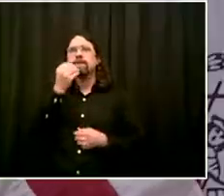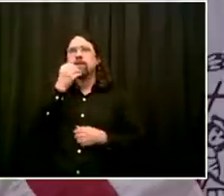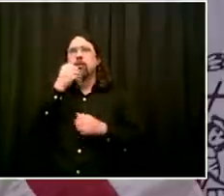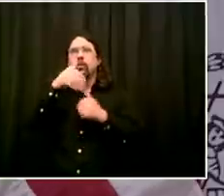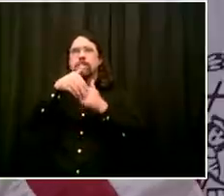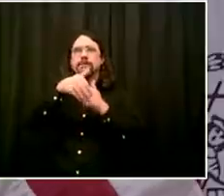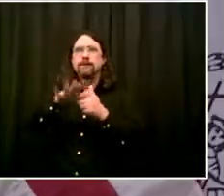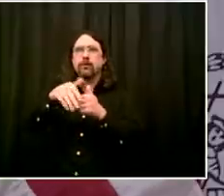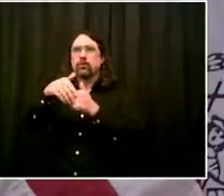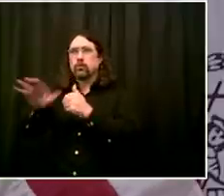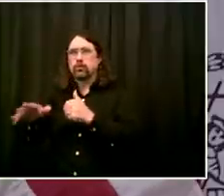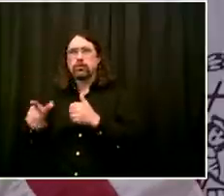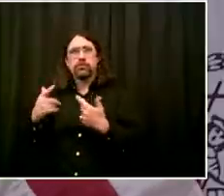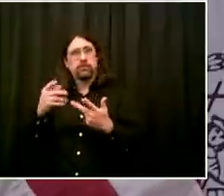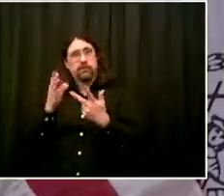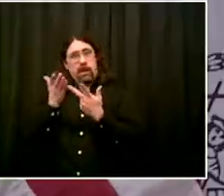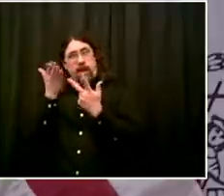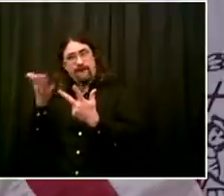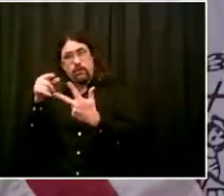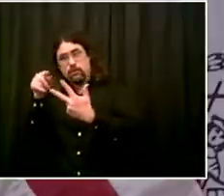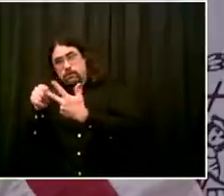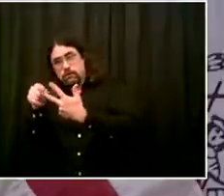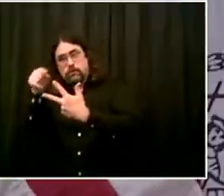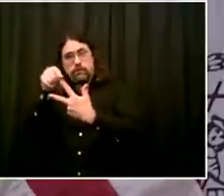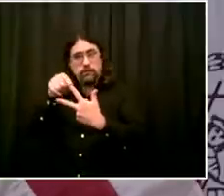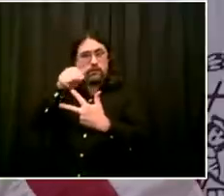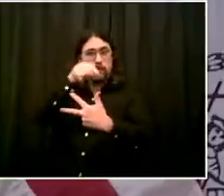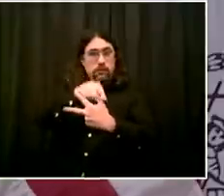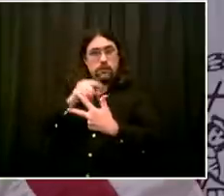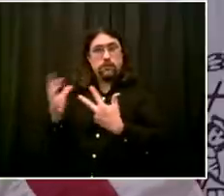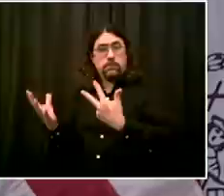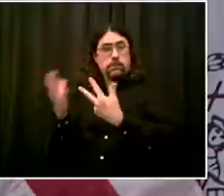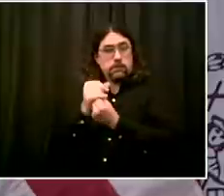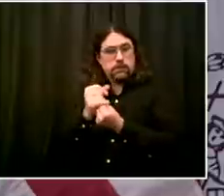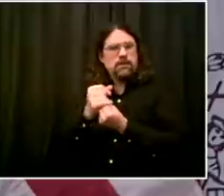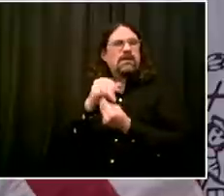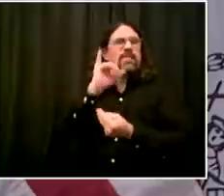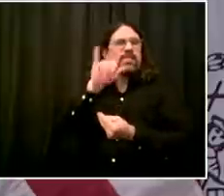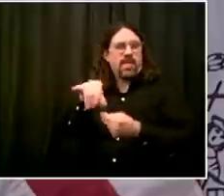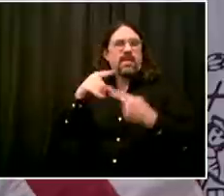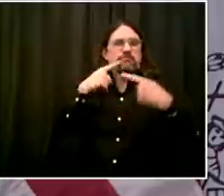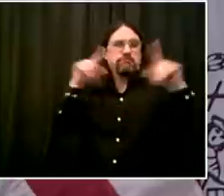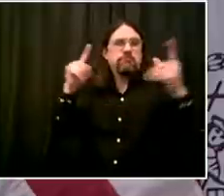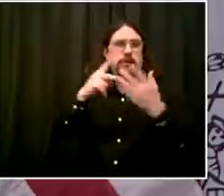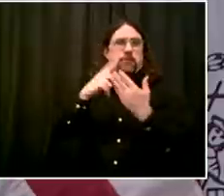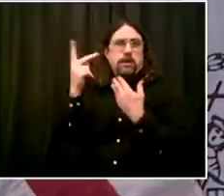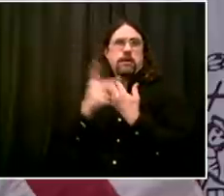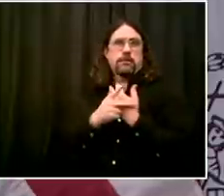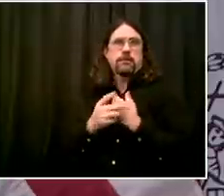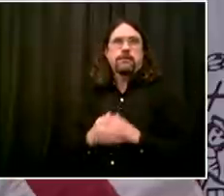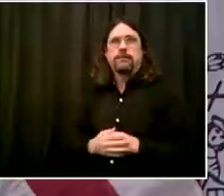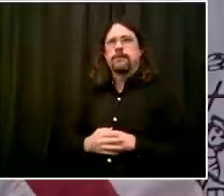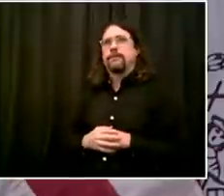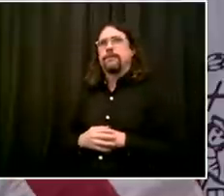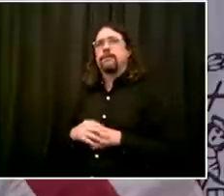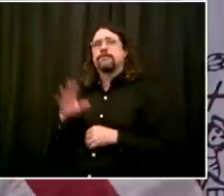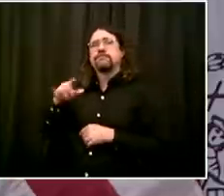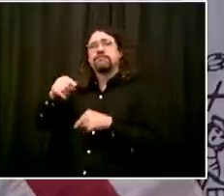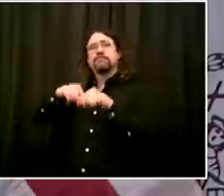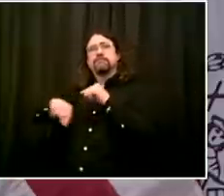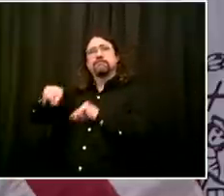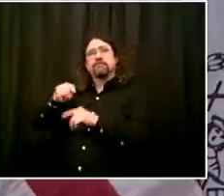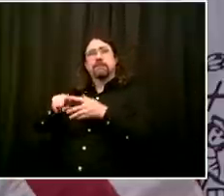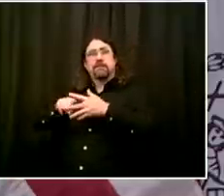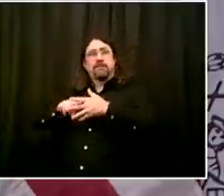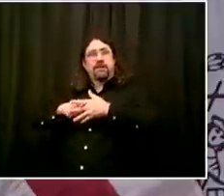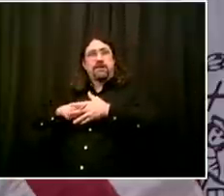to, uh, commissioner Jesse Tisch of do it. And I said, work the place over and refocus everything on COVID and refocus everything